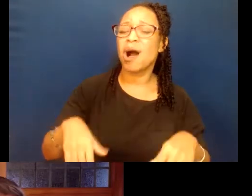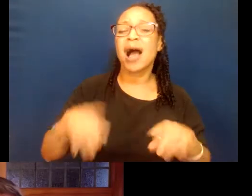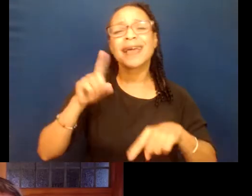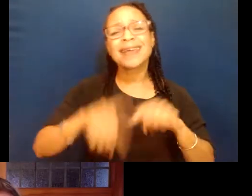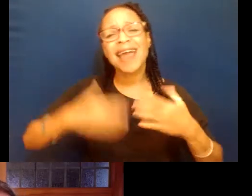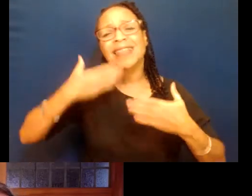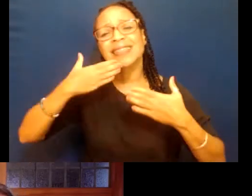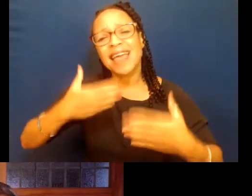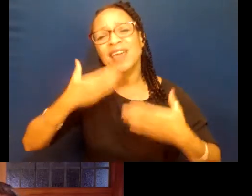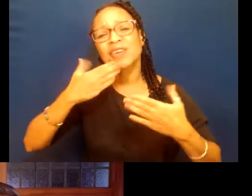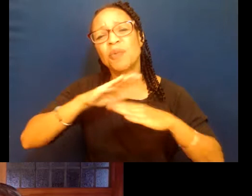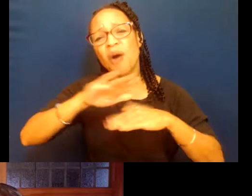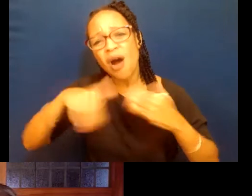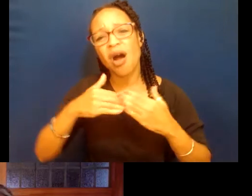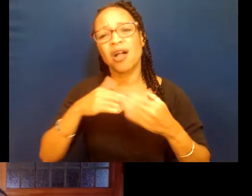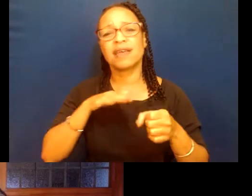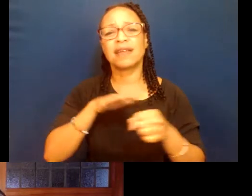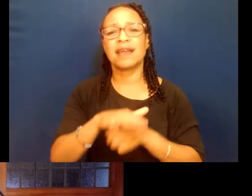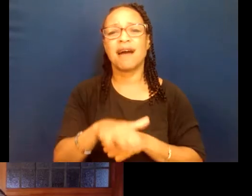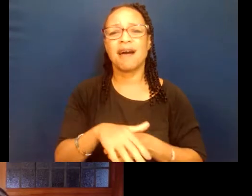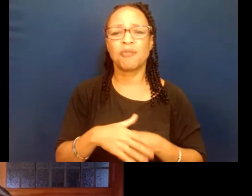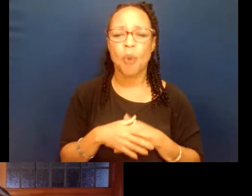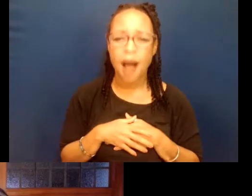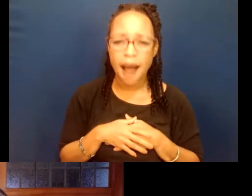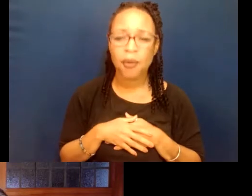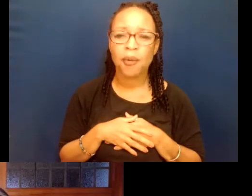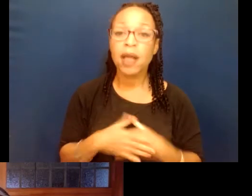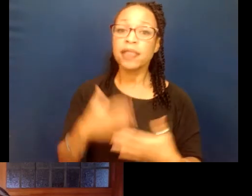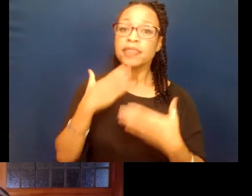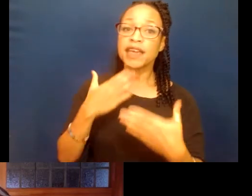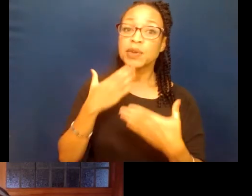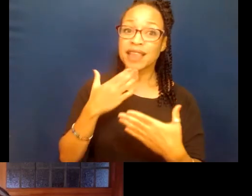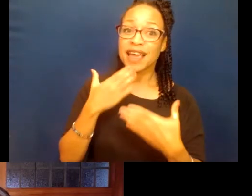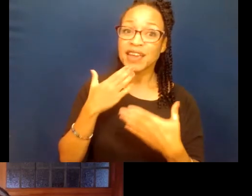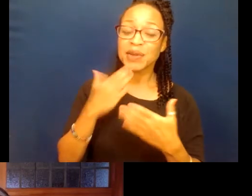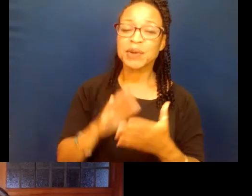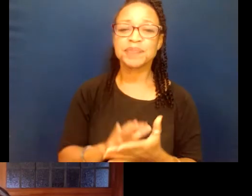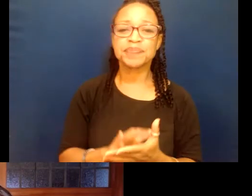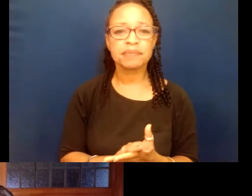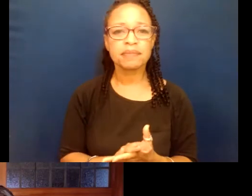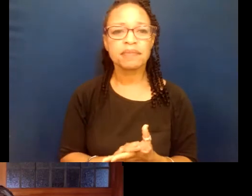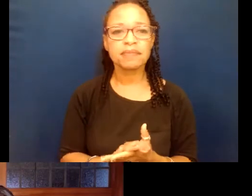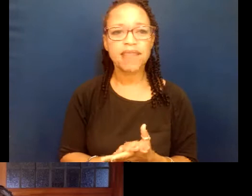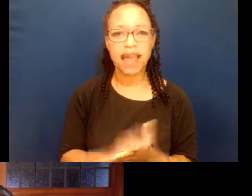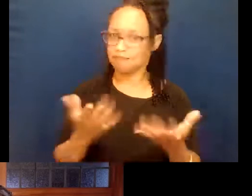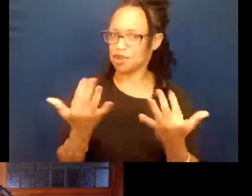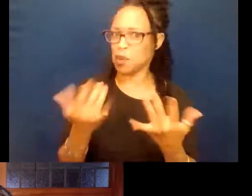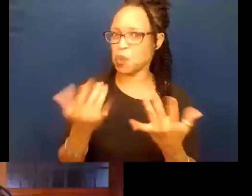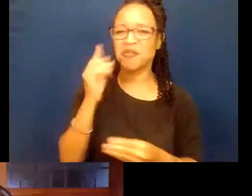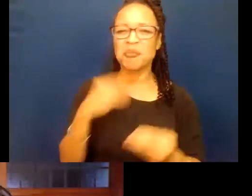all enough. Thank you, Mayor Sarmiento, and stay tuned for other questions here.